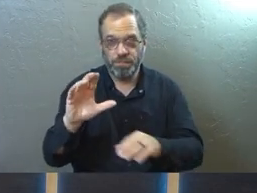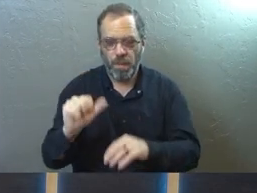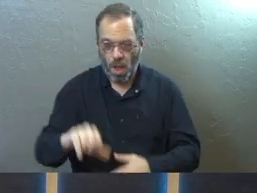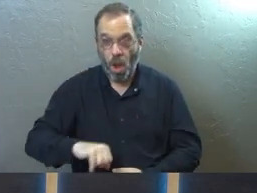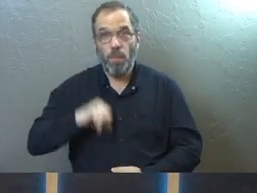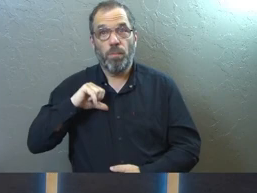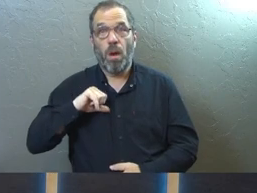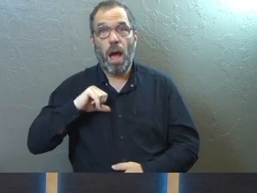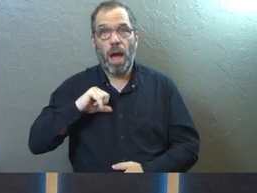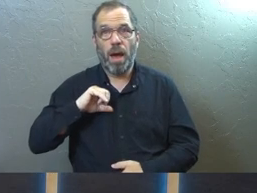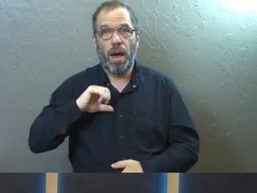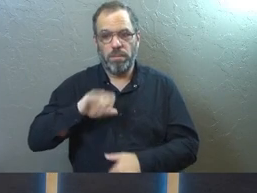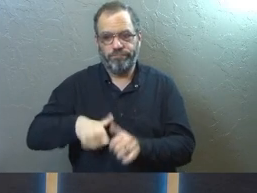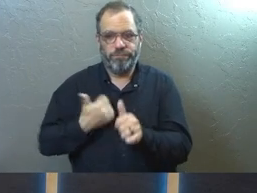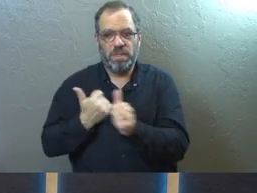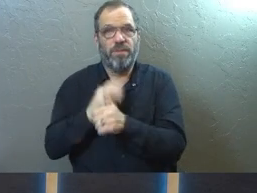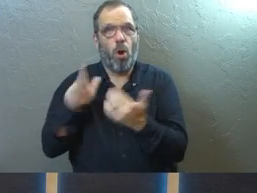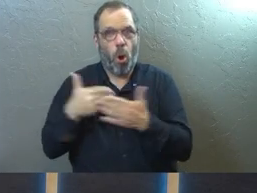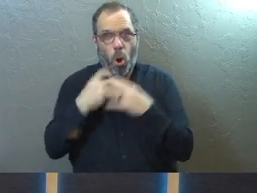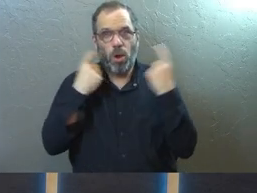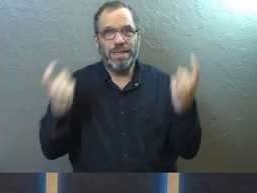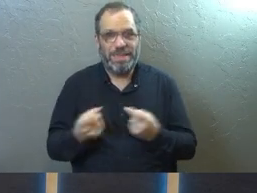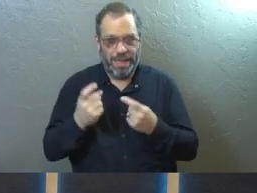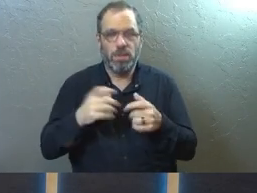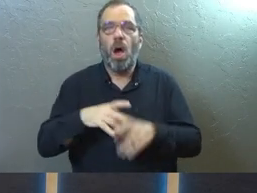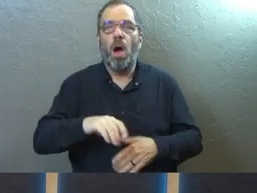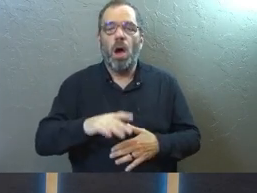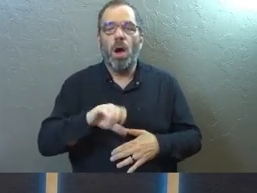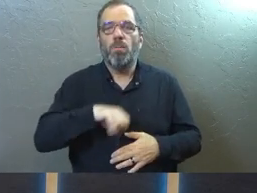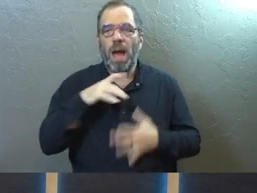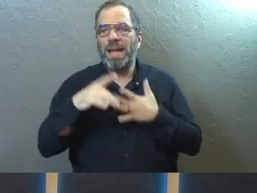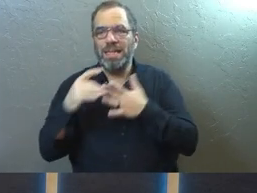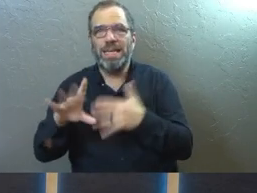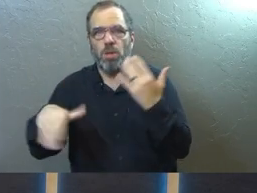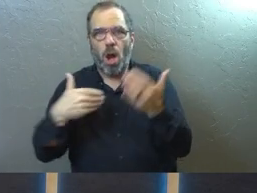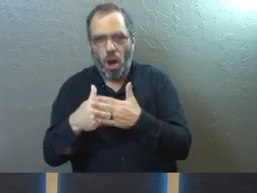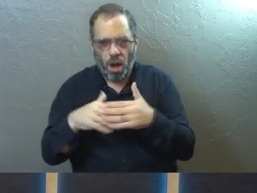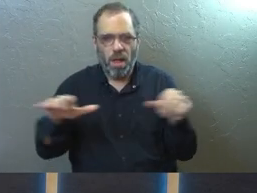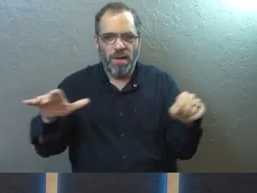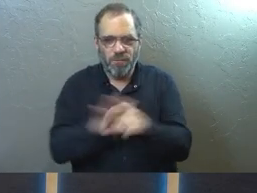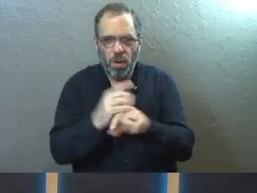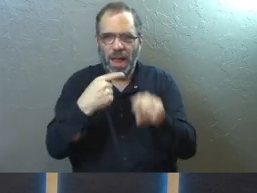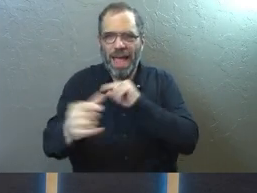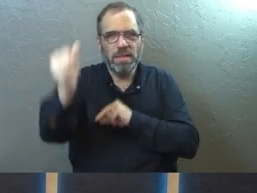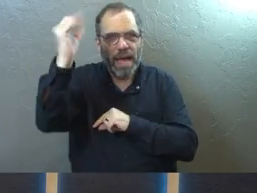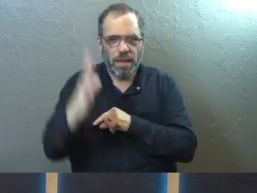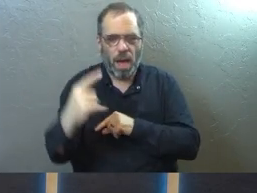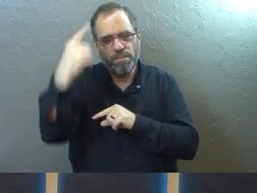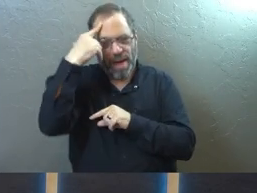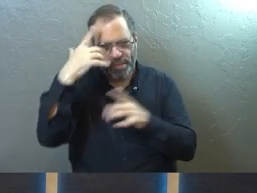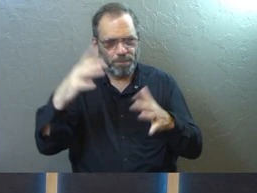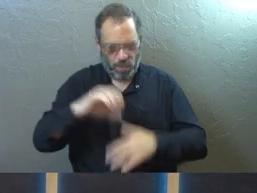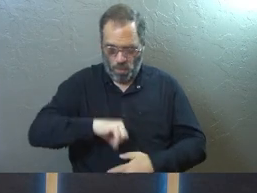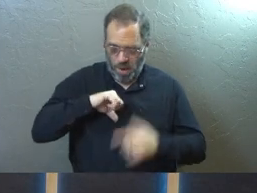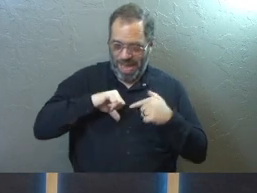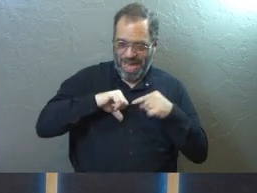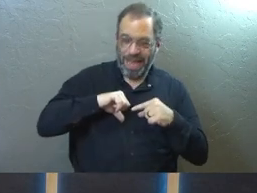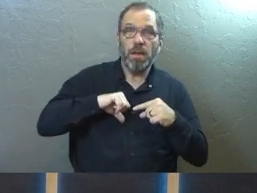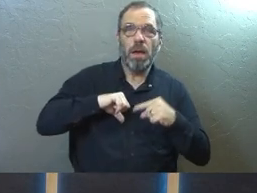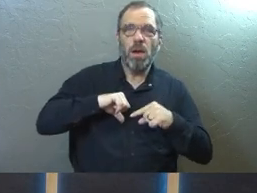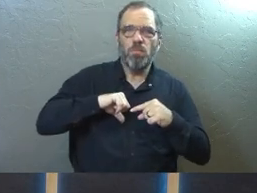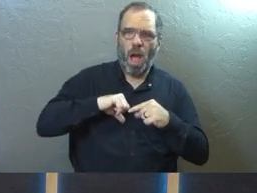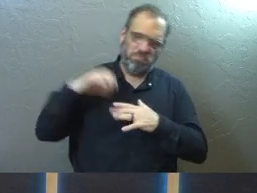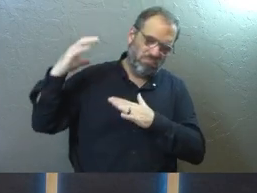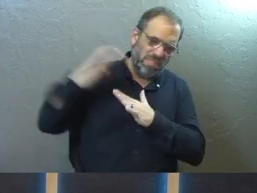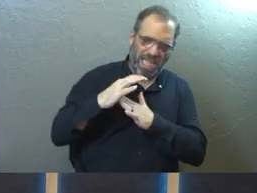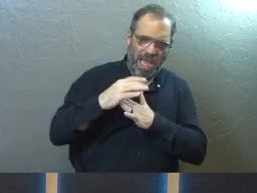Pride is behind all the sins, Lewis says. Pride leads to every other vice. It is the complete anti-God state of mind. It is pride, which has